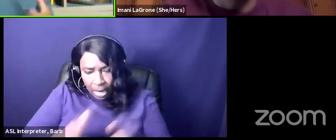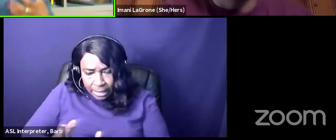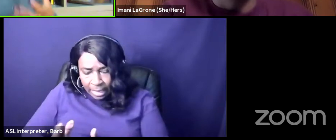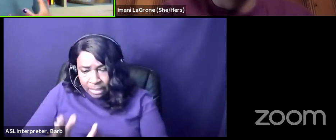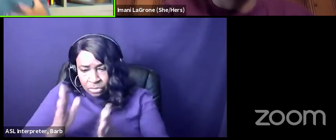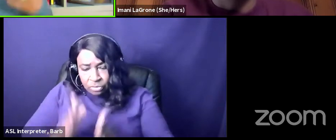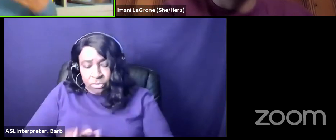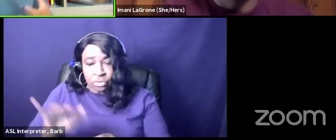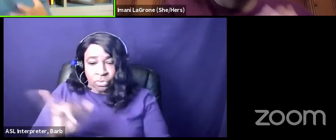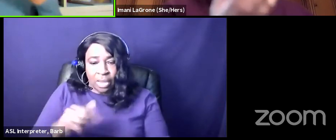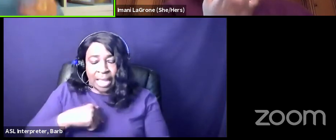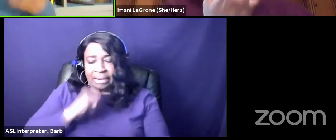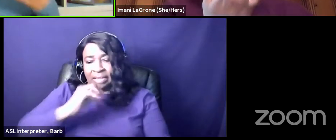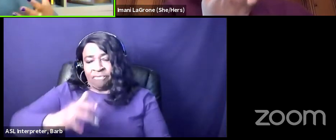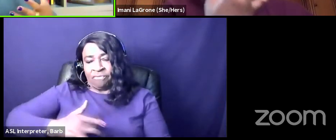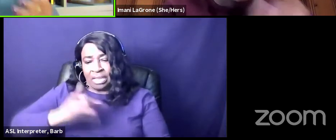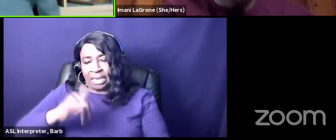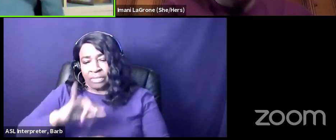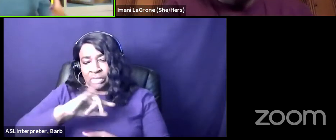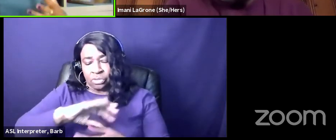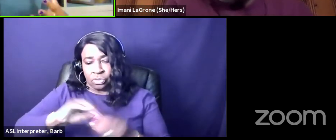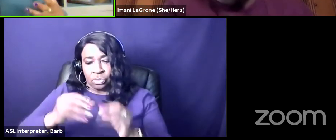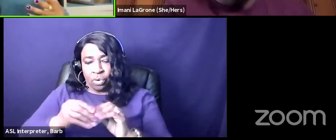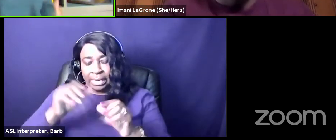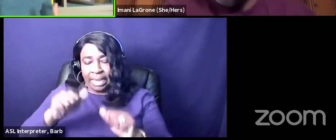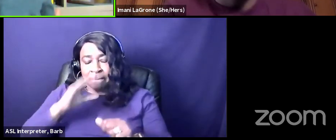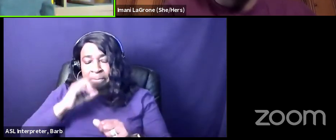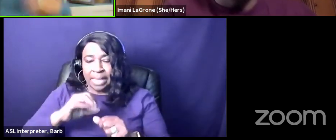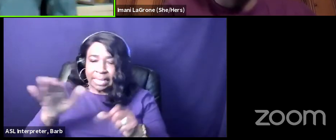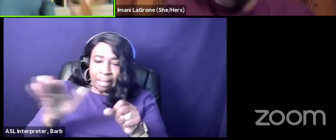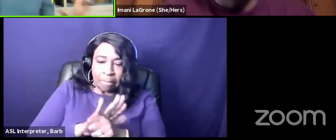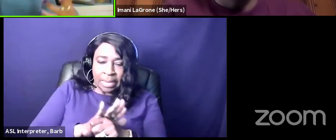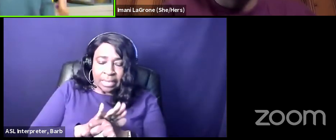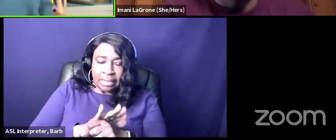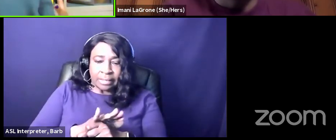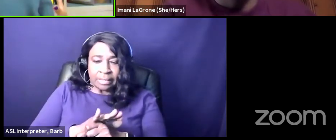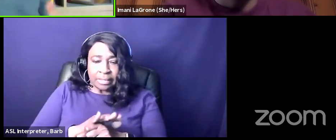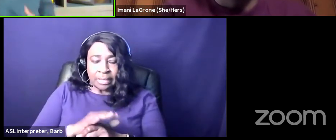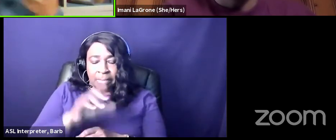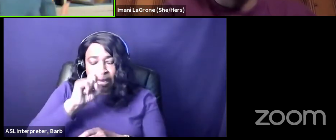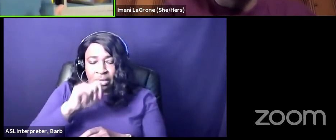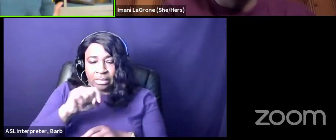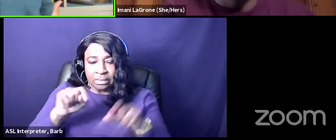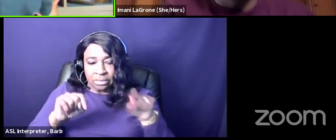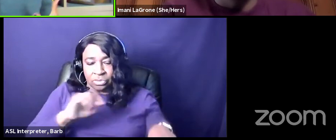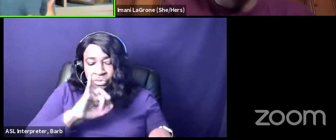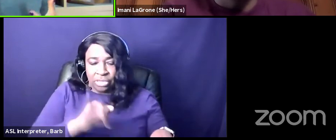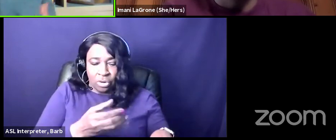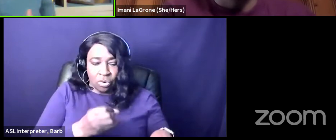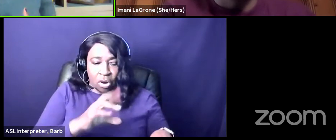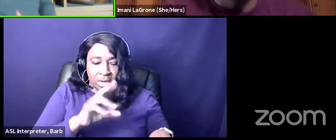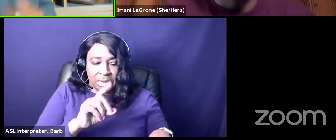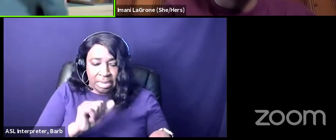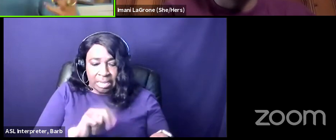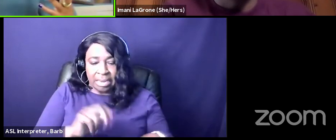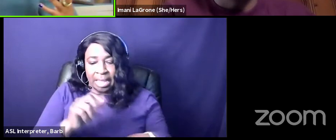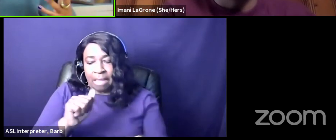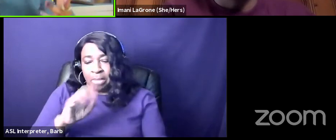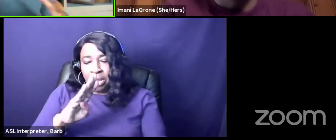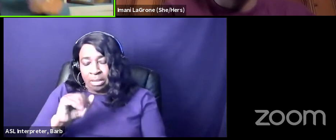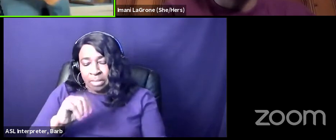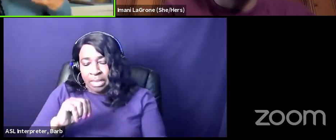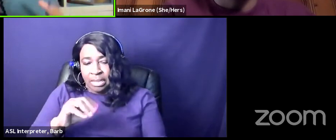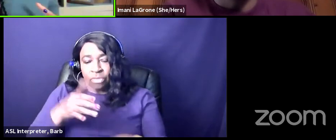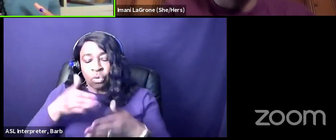i didn't feel like the story could be complete if i was just writing a story about jordan and abrams the way people are writing stories about chisholm and